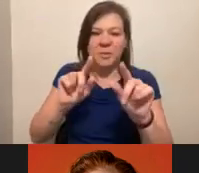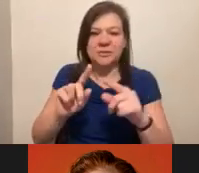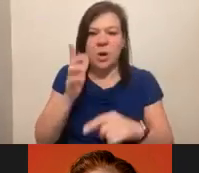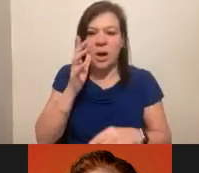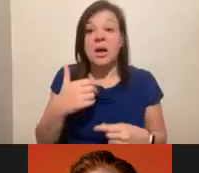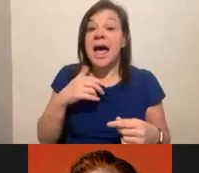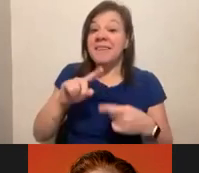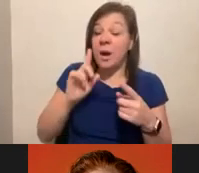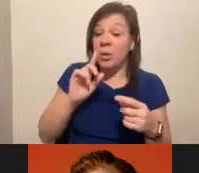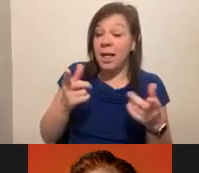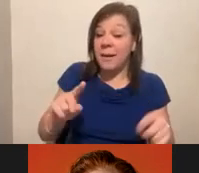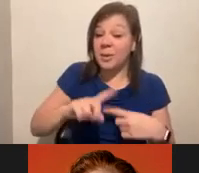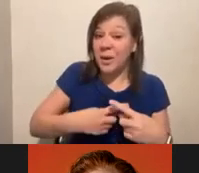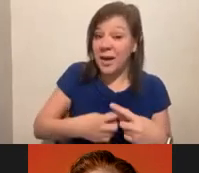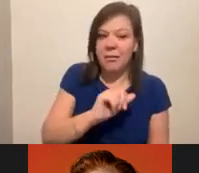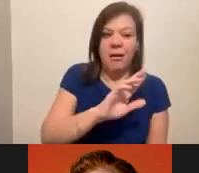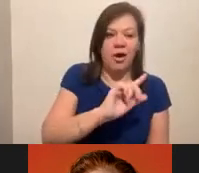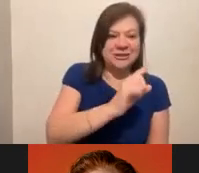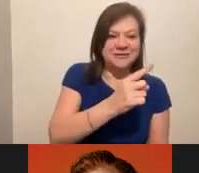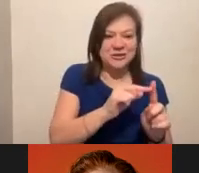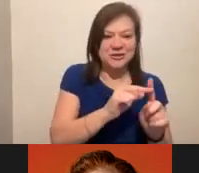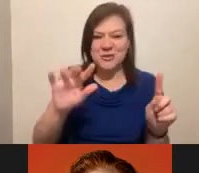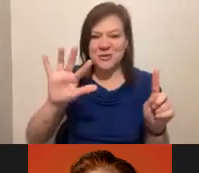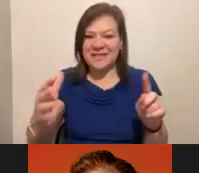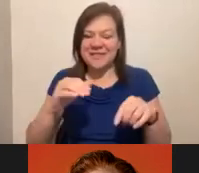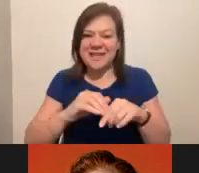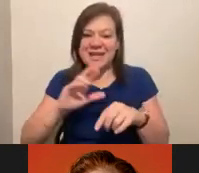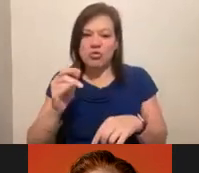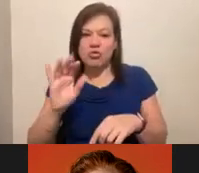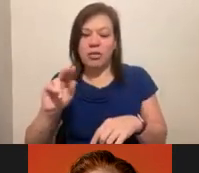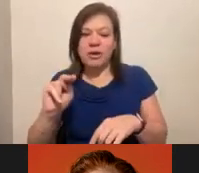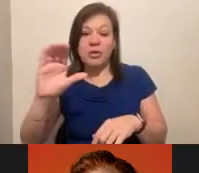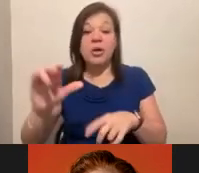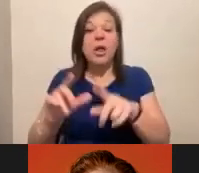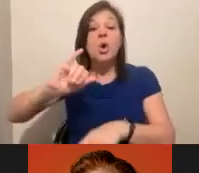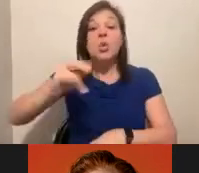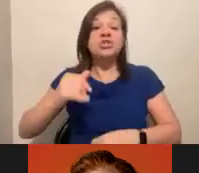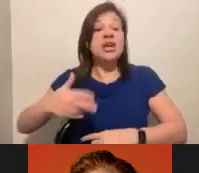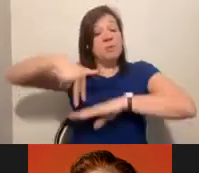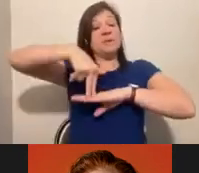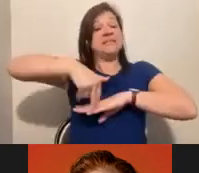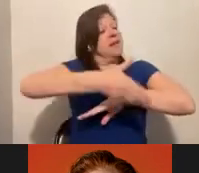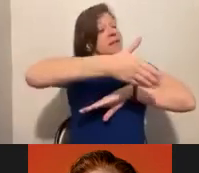August one through five in Raleigh, North Carolina, where Jamie will be greeting each and every one of us.